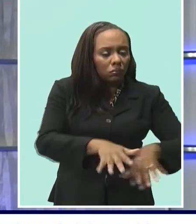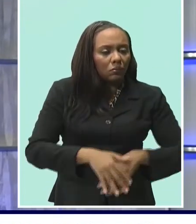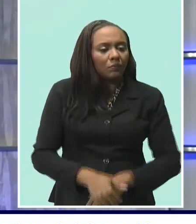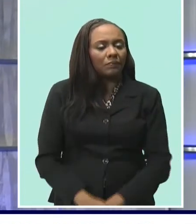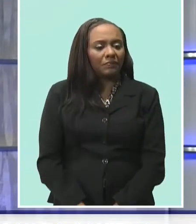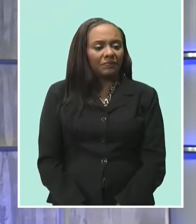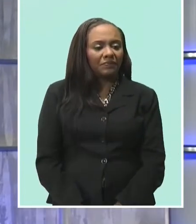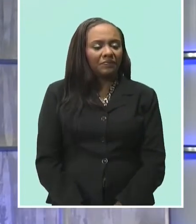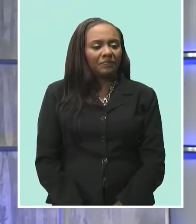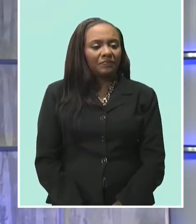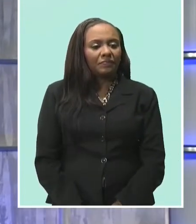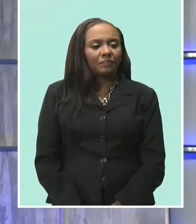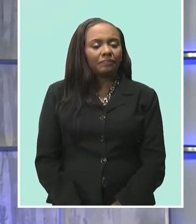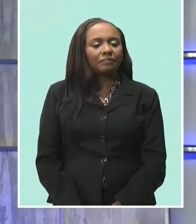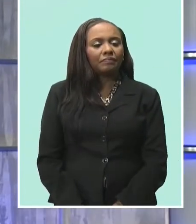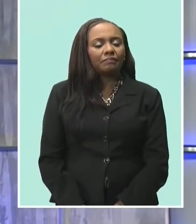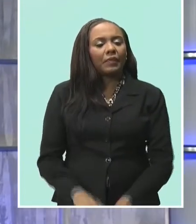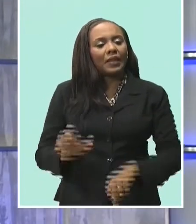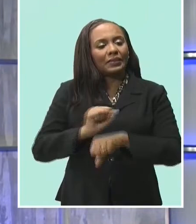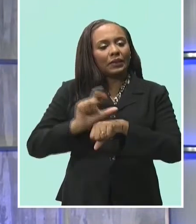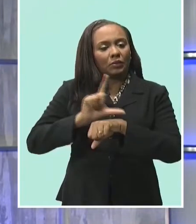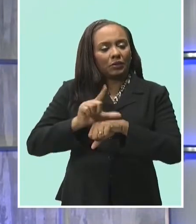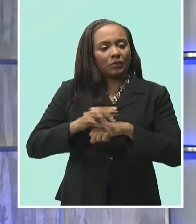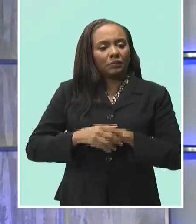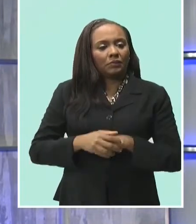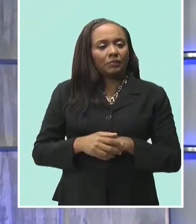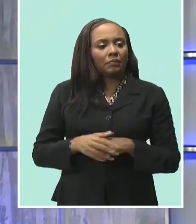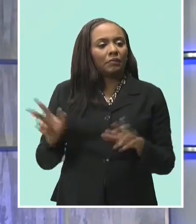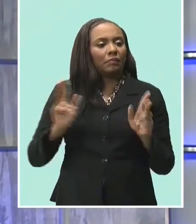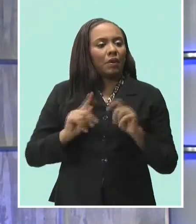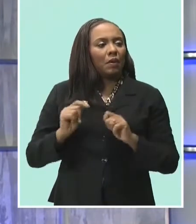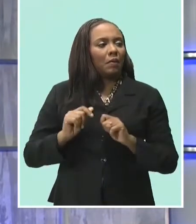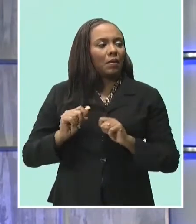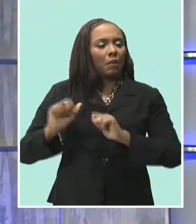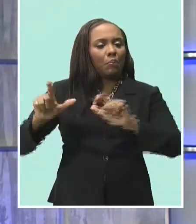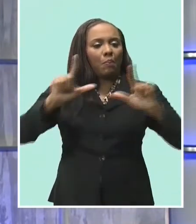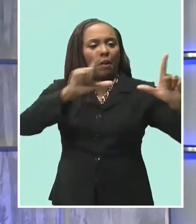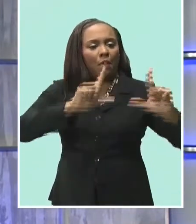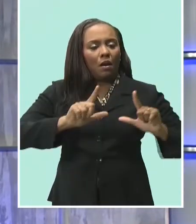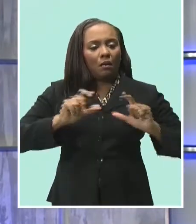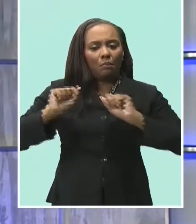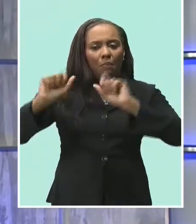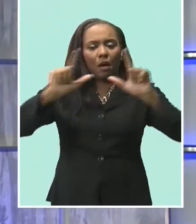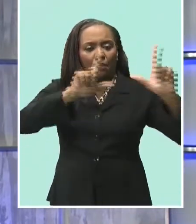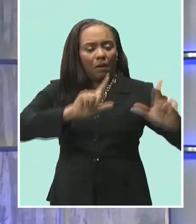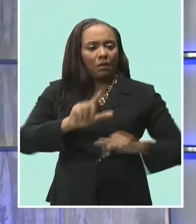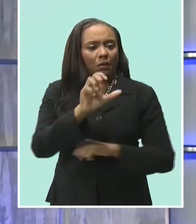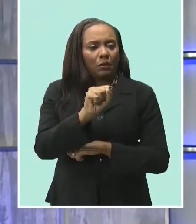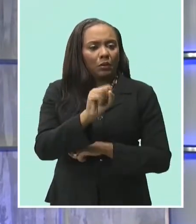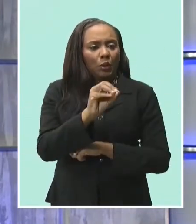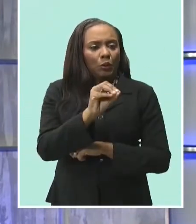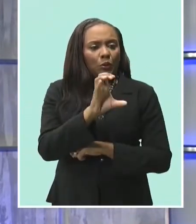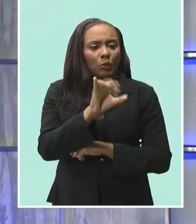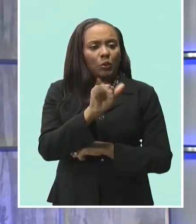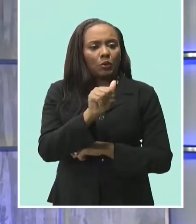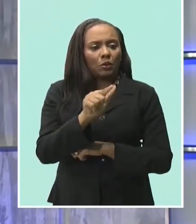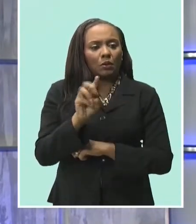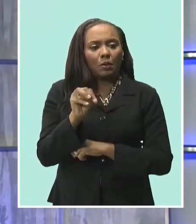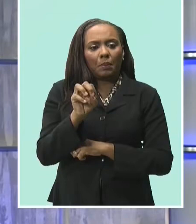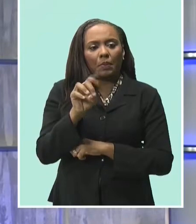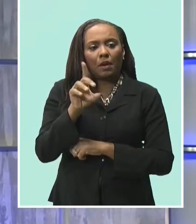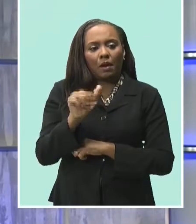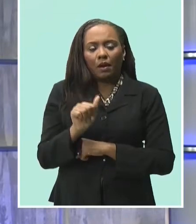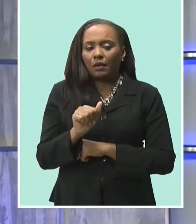pandemic. In St. Lucia now, social media postings by criminals are leading lawmen to their doorsteps. Two of the latest